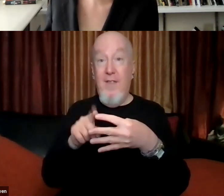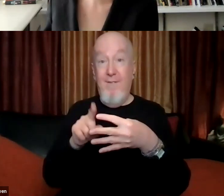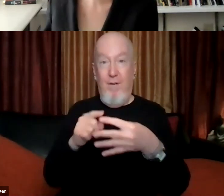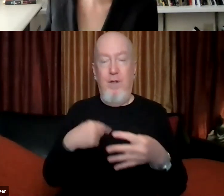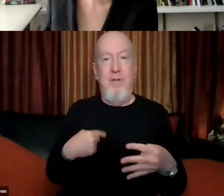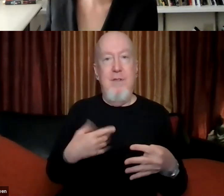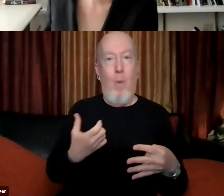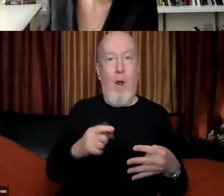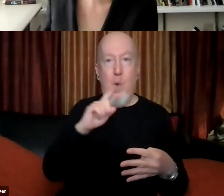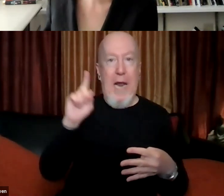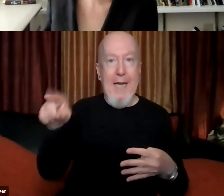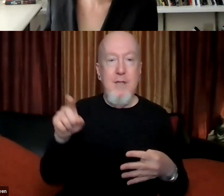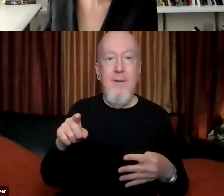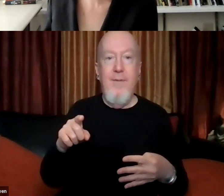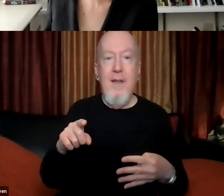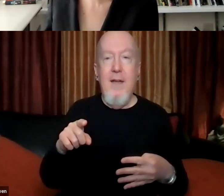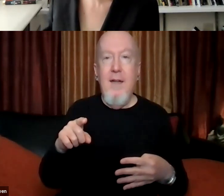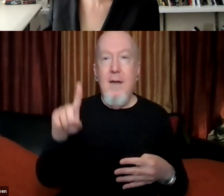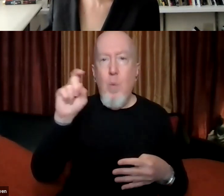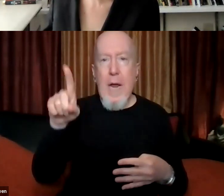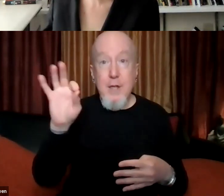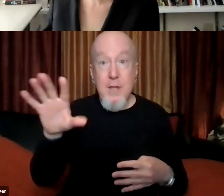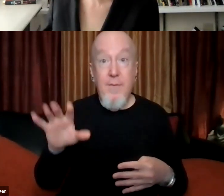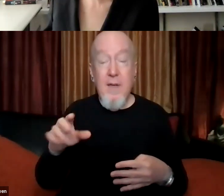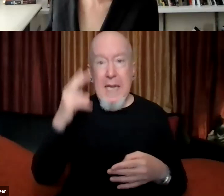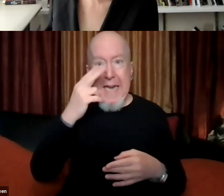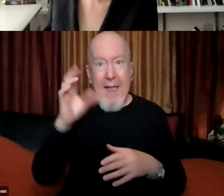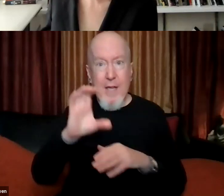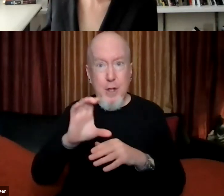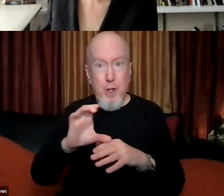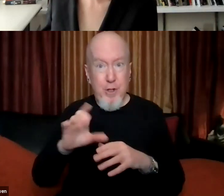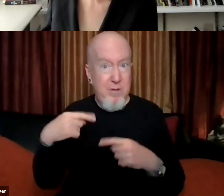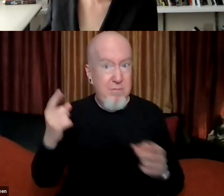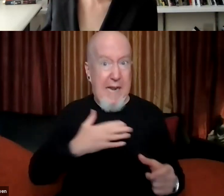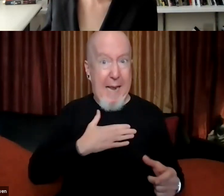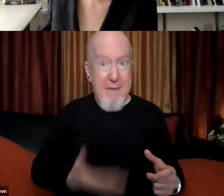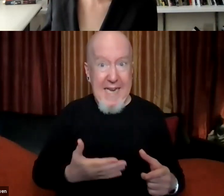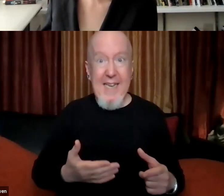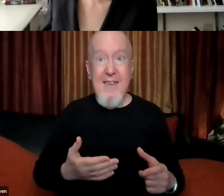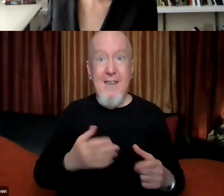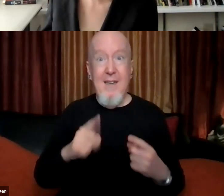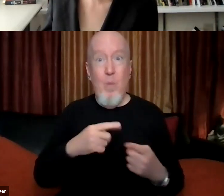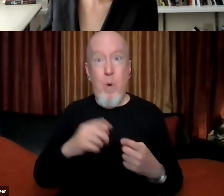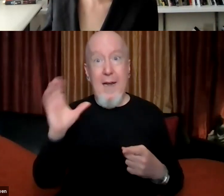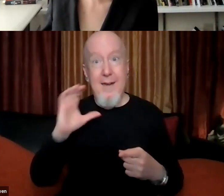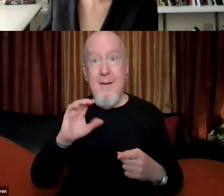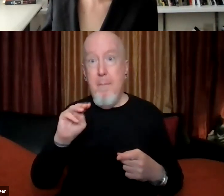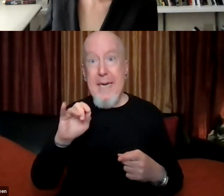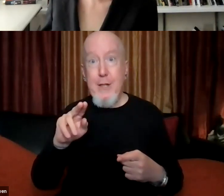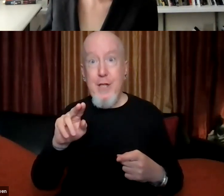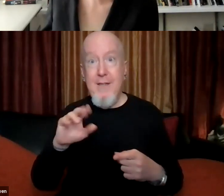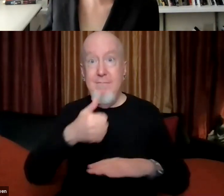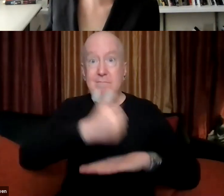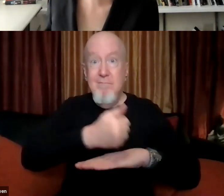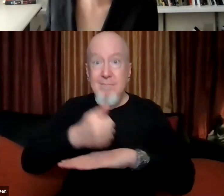from Shirley who asked, has the Catholic church admitted enslaving indigenous people and repaid them in any way